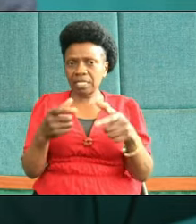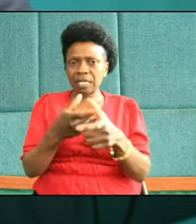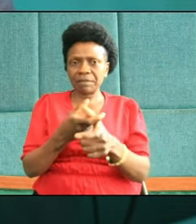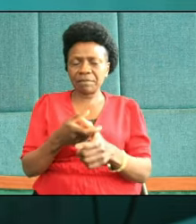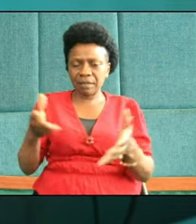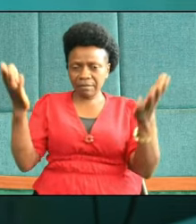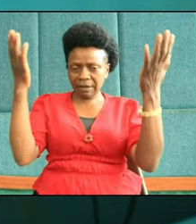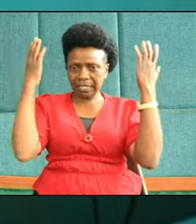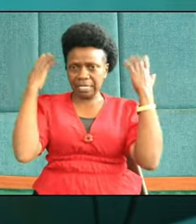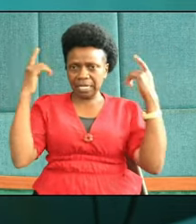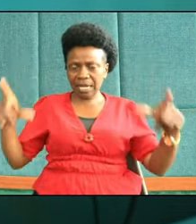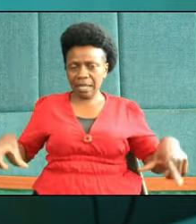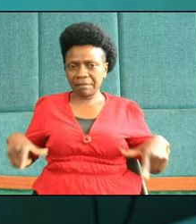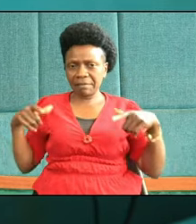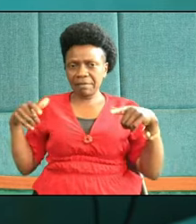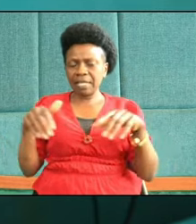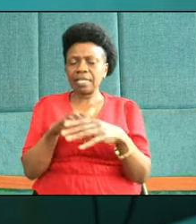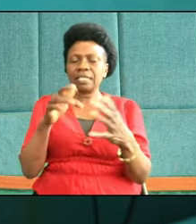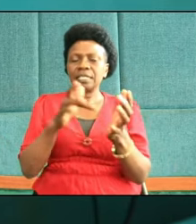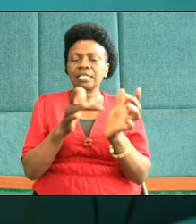life in Jesus' name.